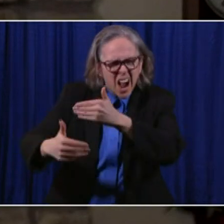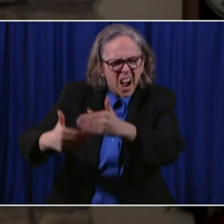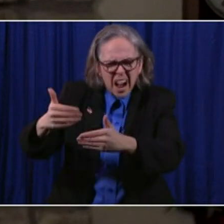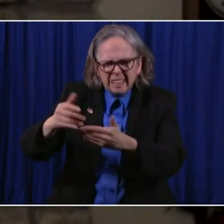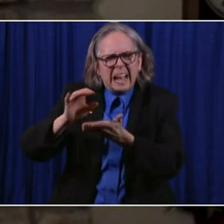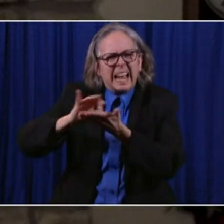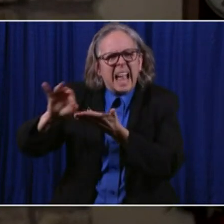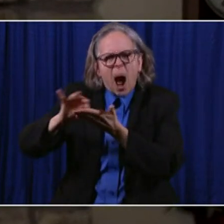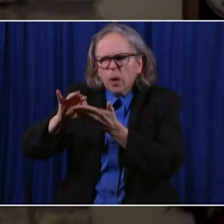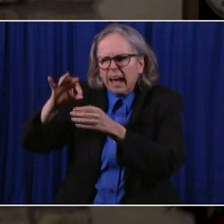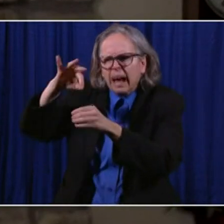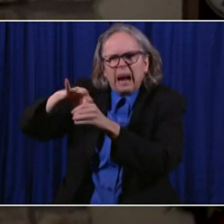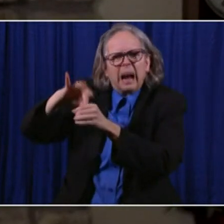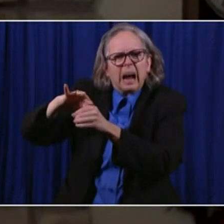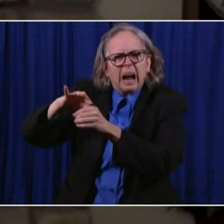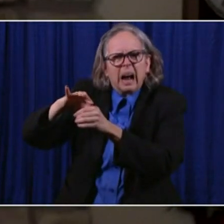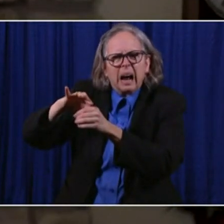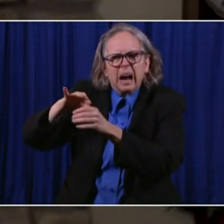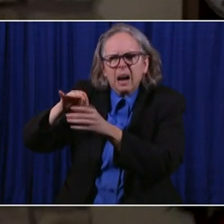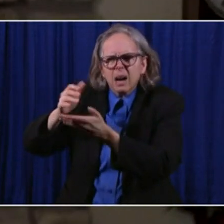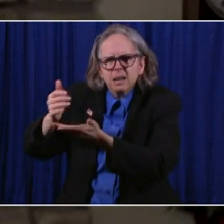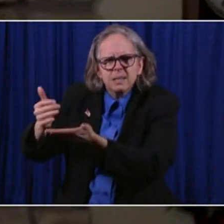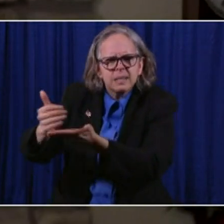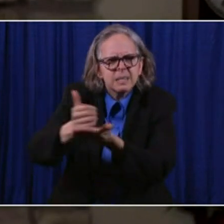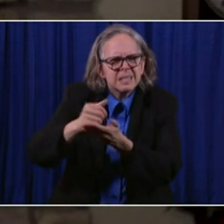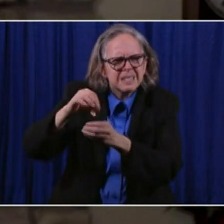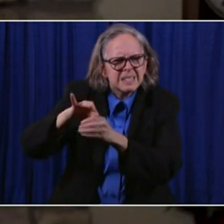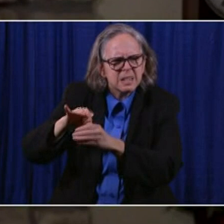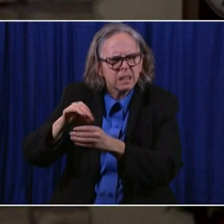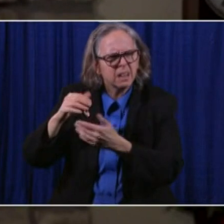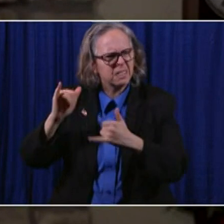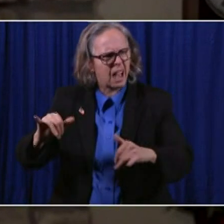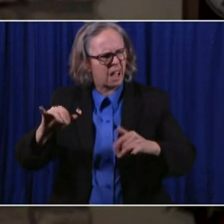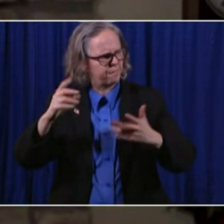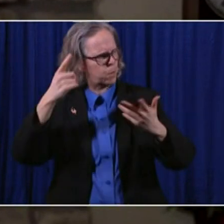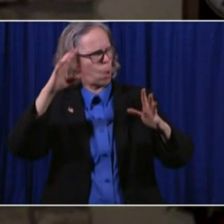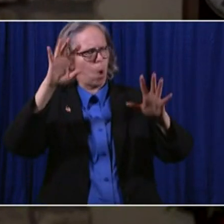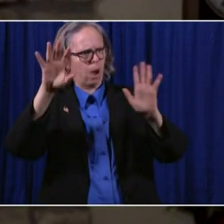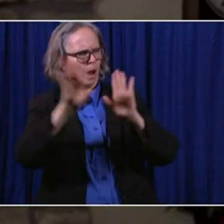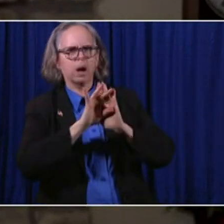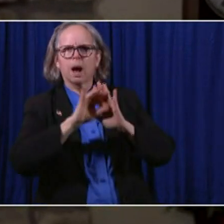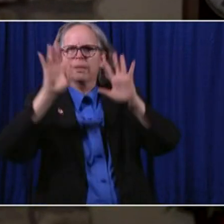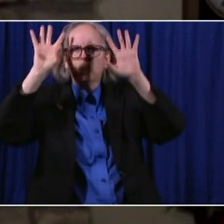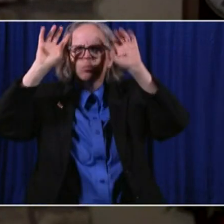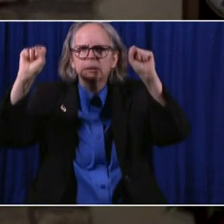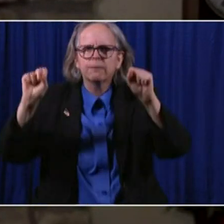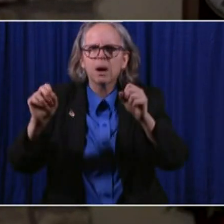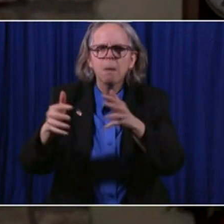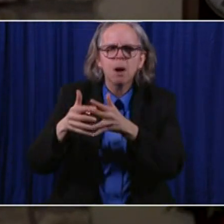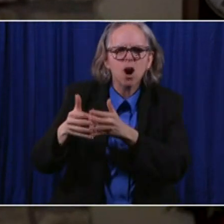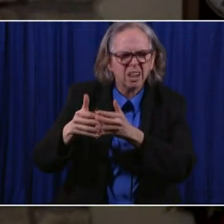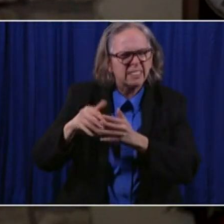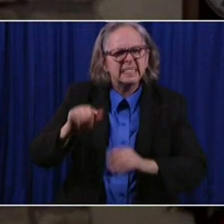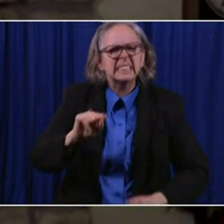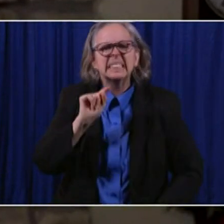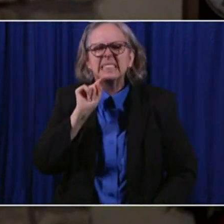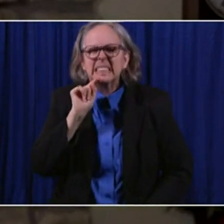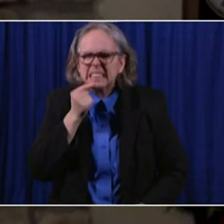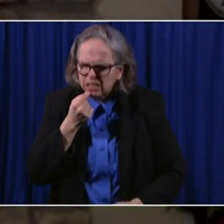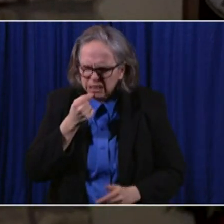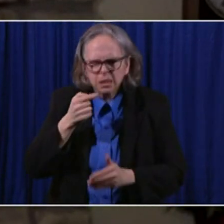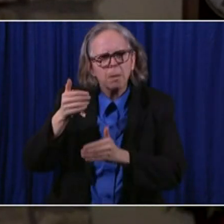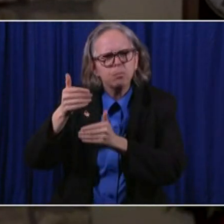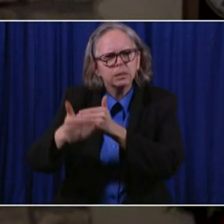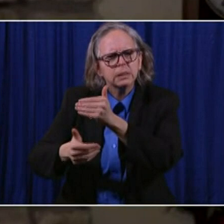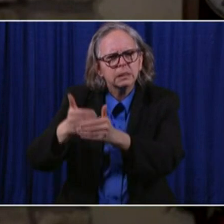the President of United States. A solemn process, a process